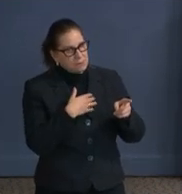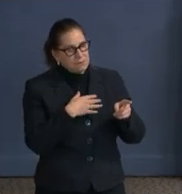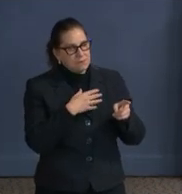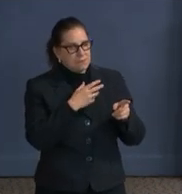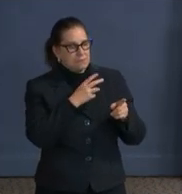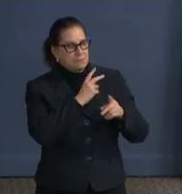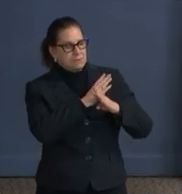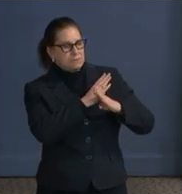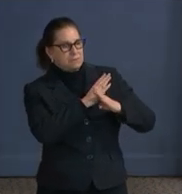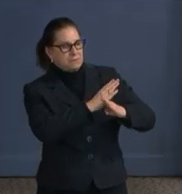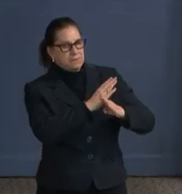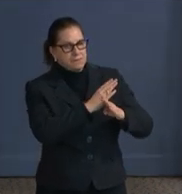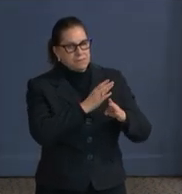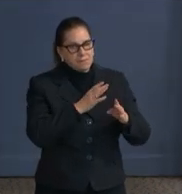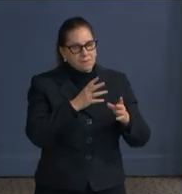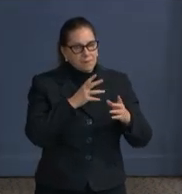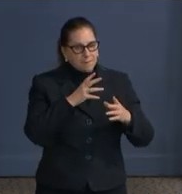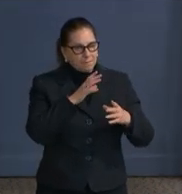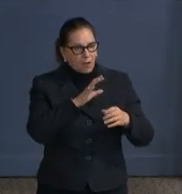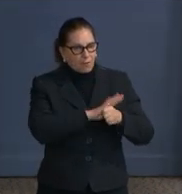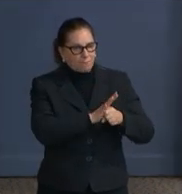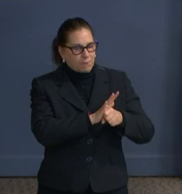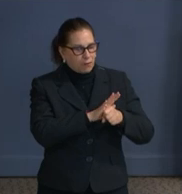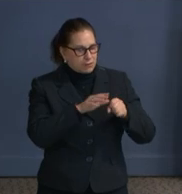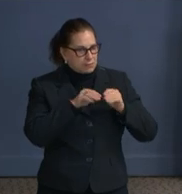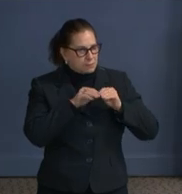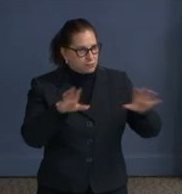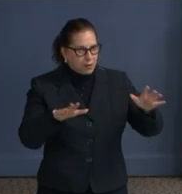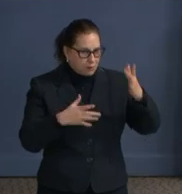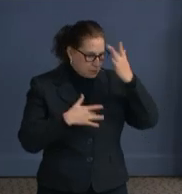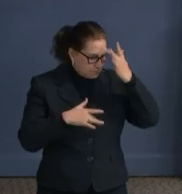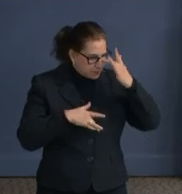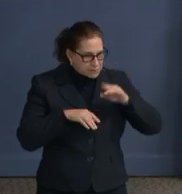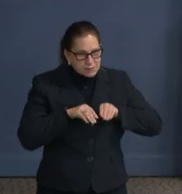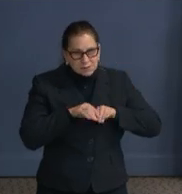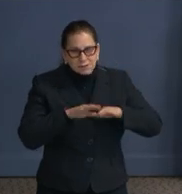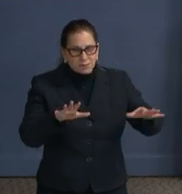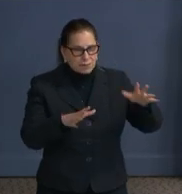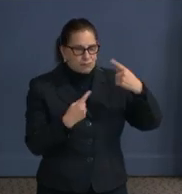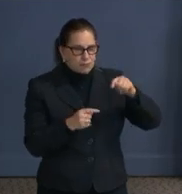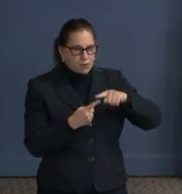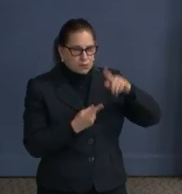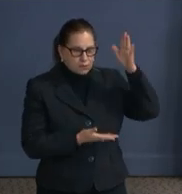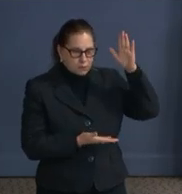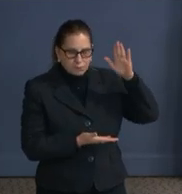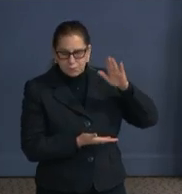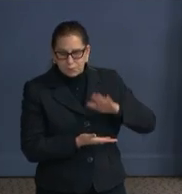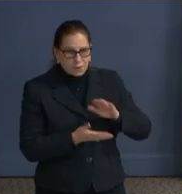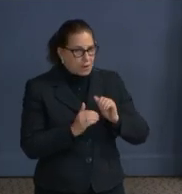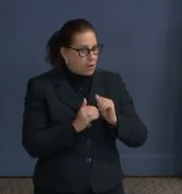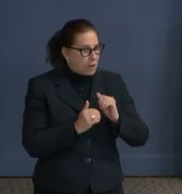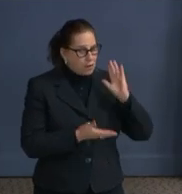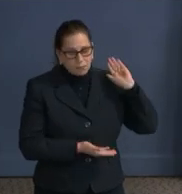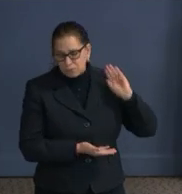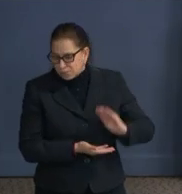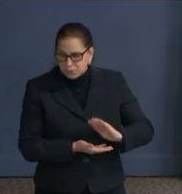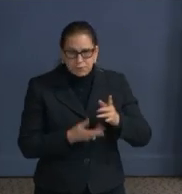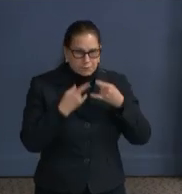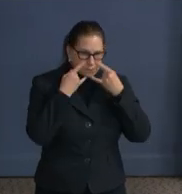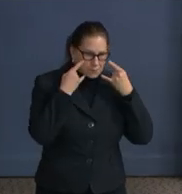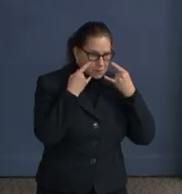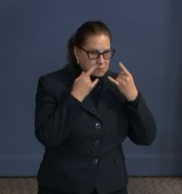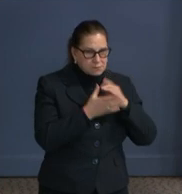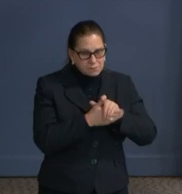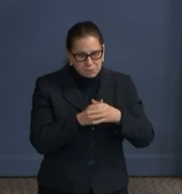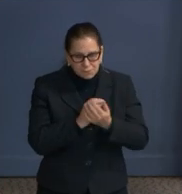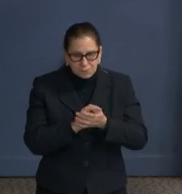to mitigate spread. So continue to wear your mask, keep your distance, limit your exposure to other people, and by all means stay